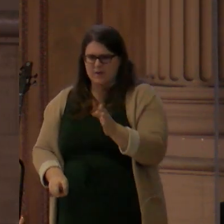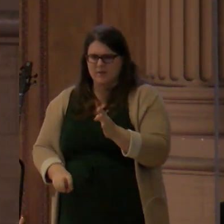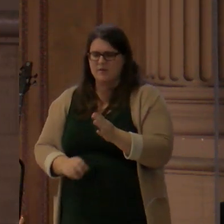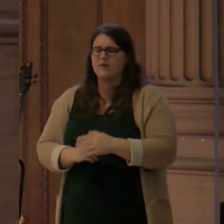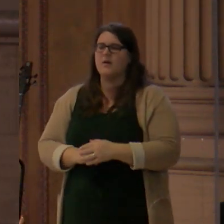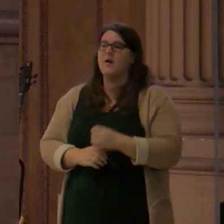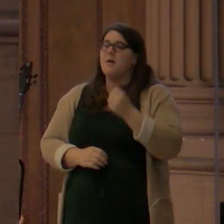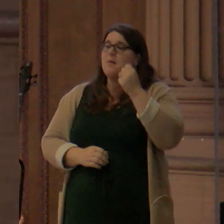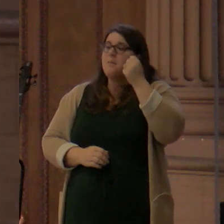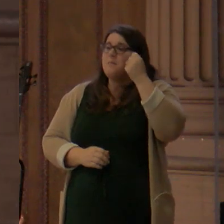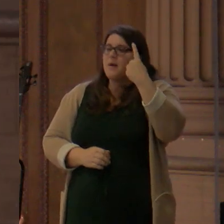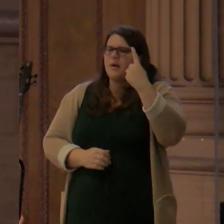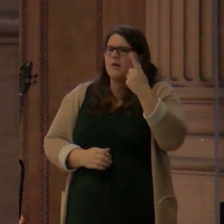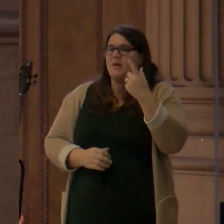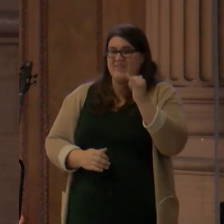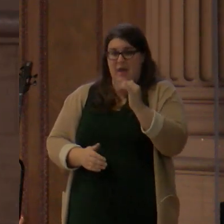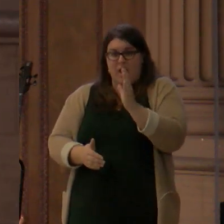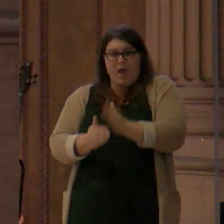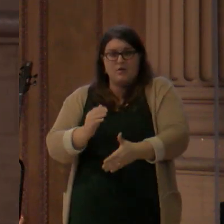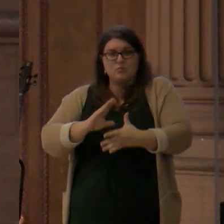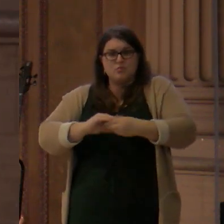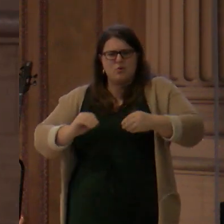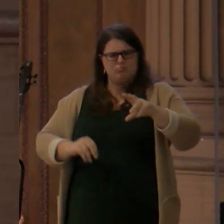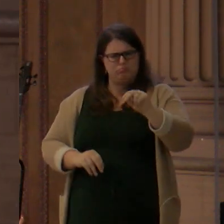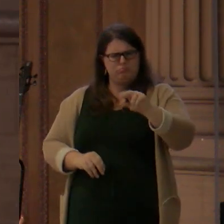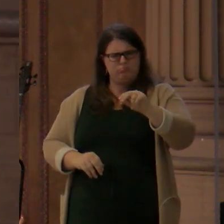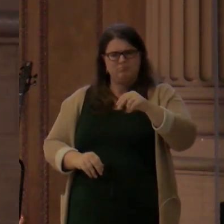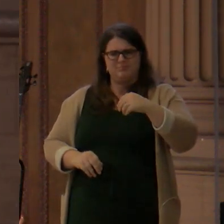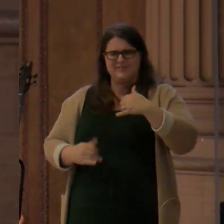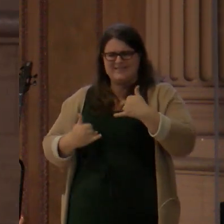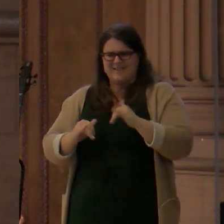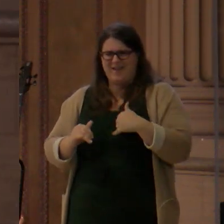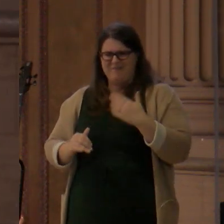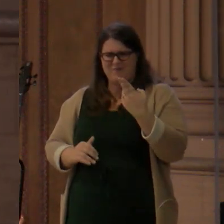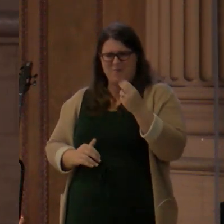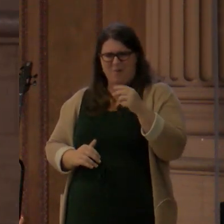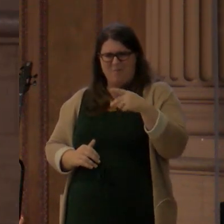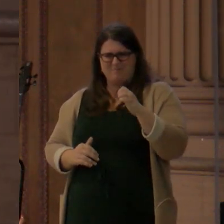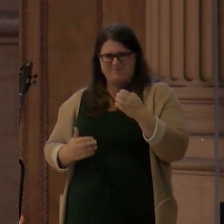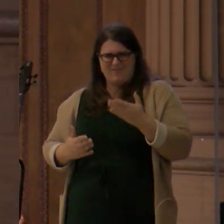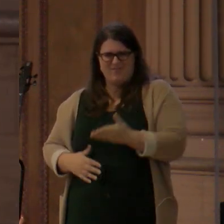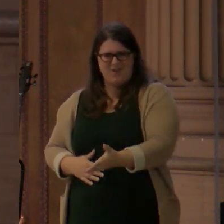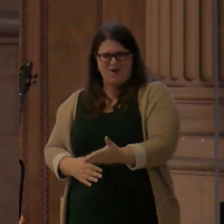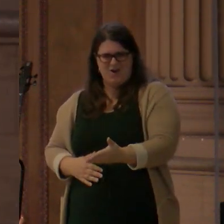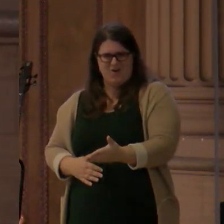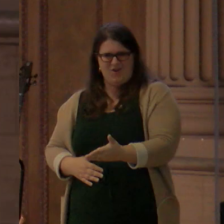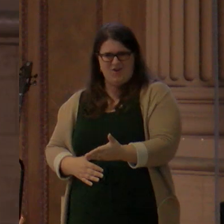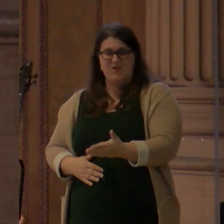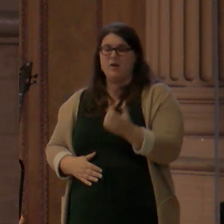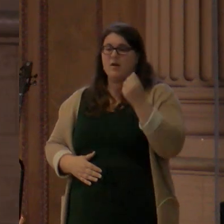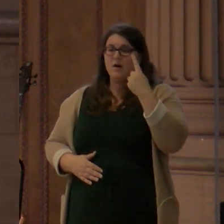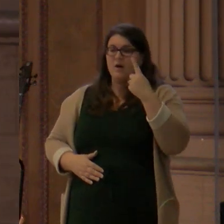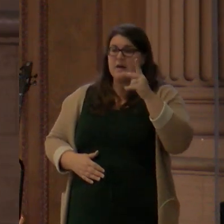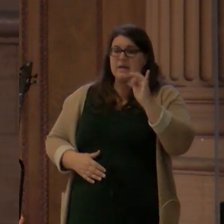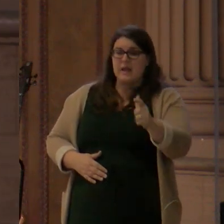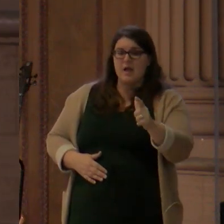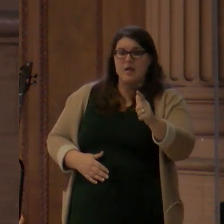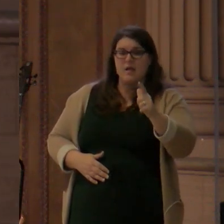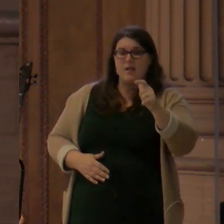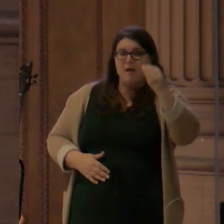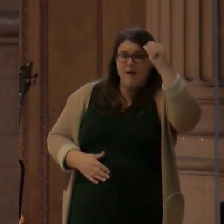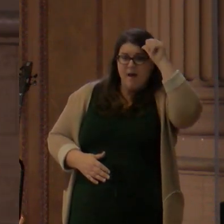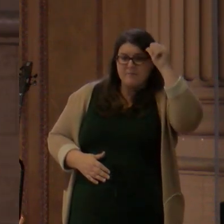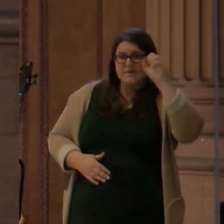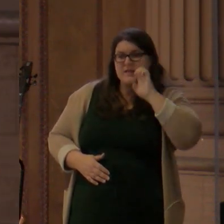offers hope. In this verse, Genesis 3, 15, has everything to do with Christmas. Got everything to do with